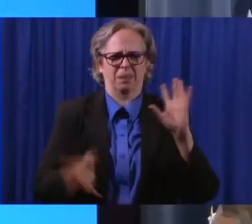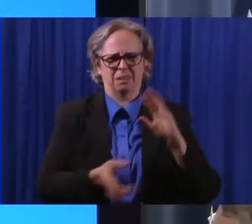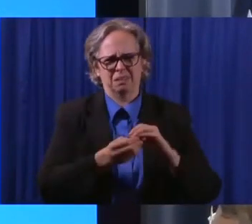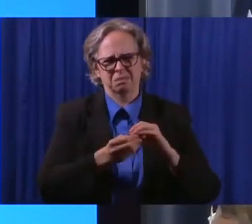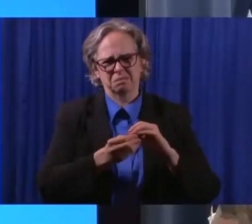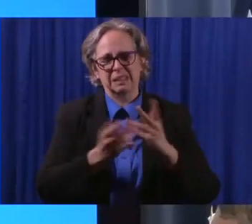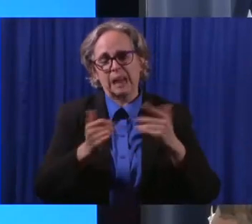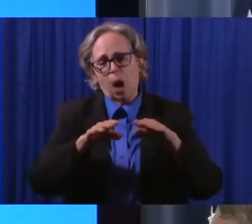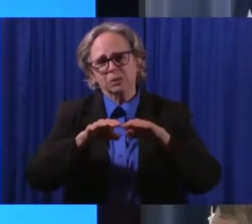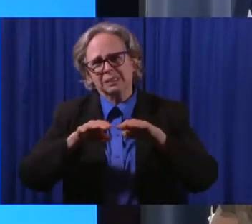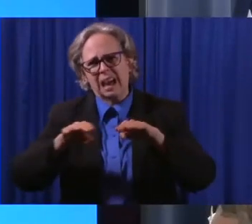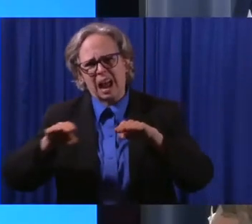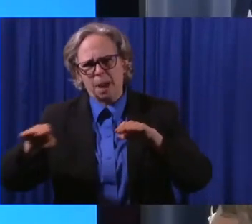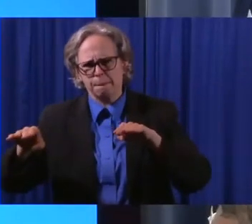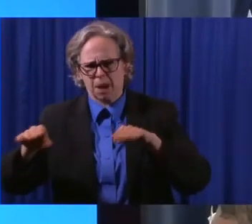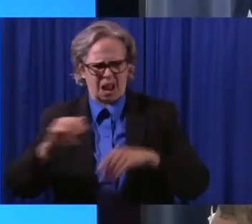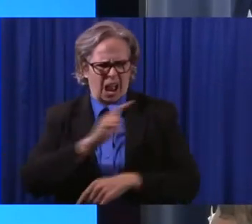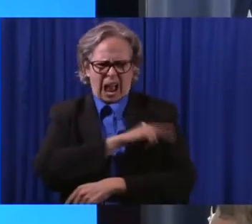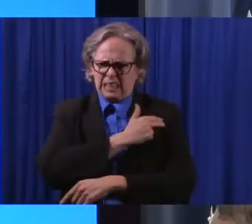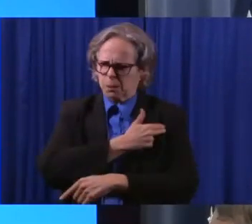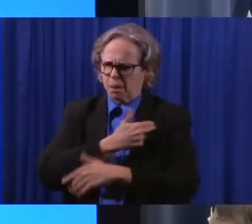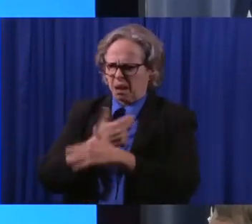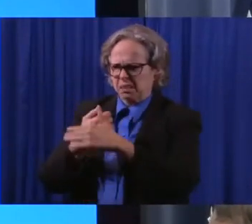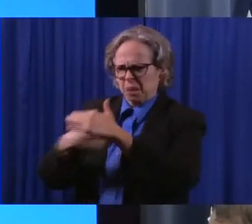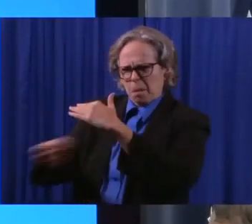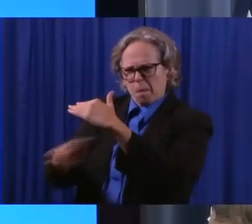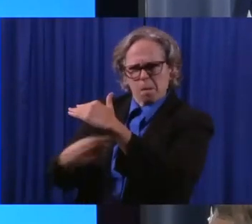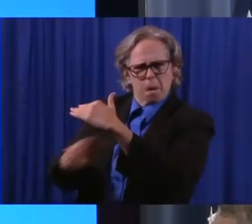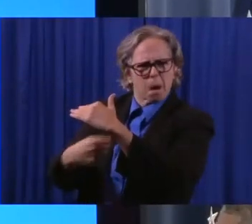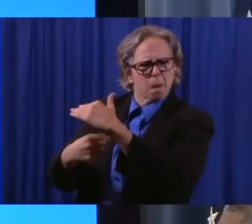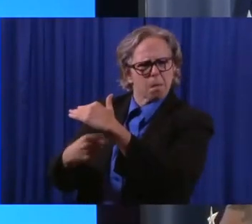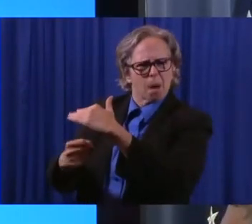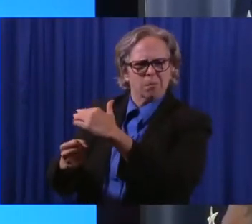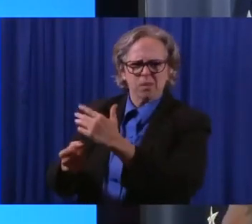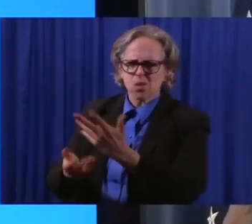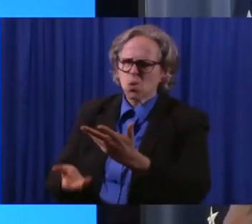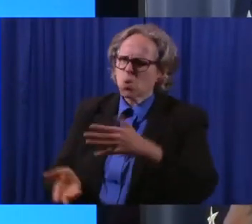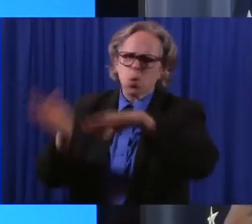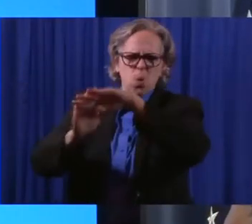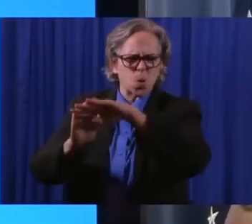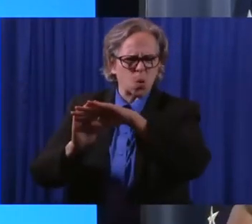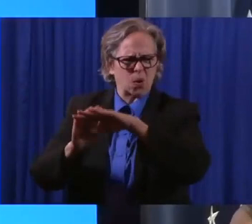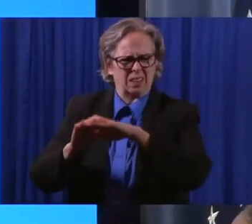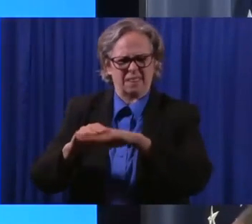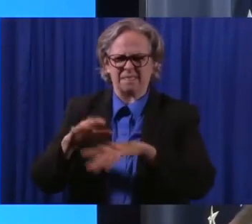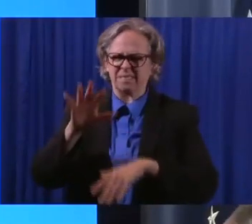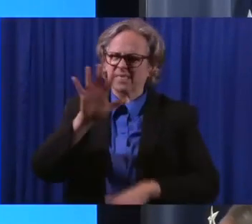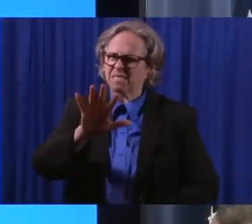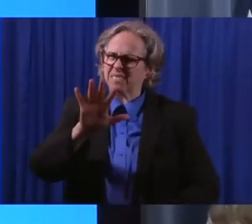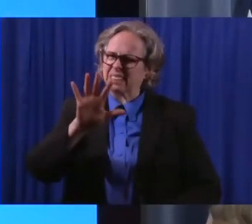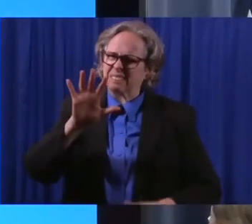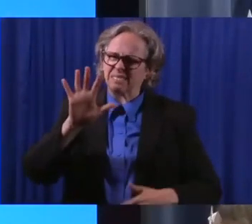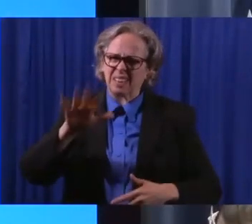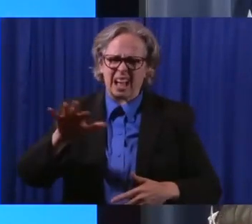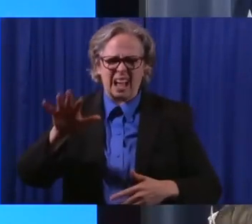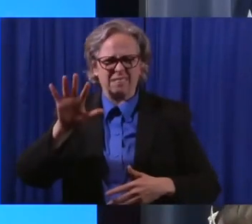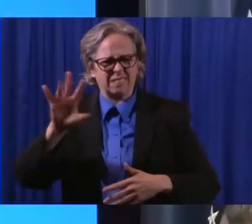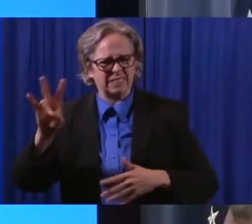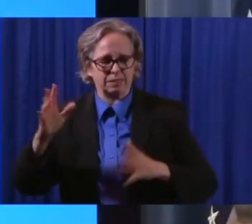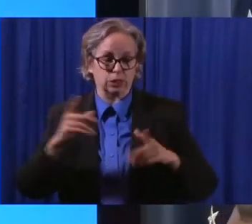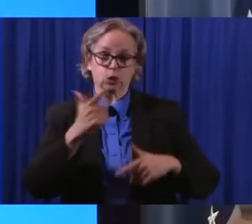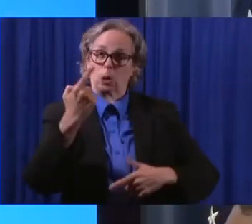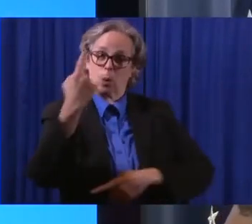Hospitalizations last reported 24 hours 55, 21 day report is 57,